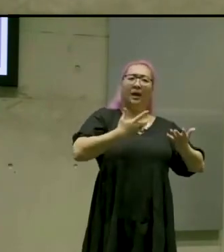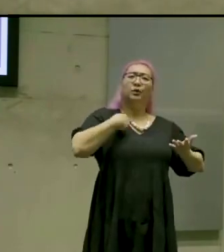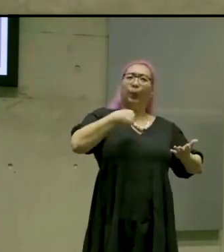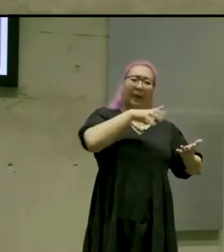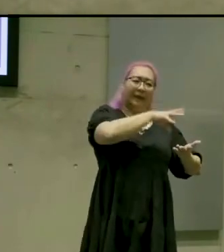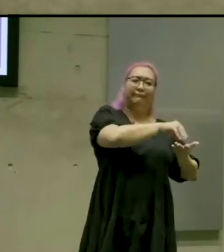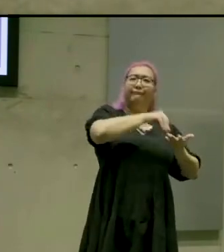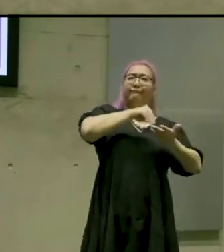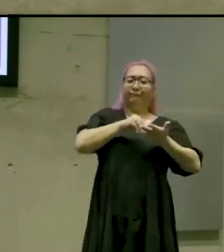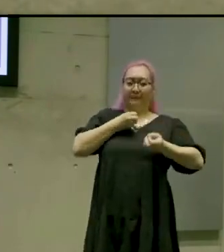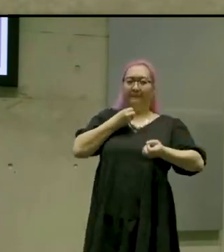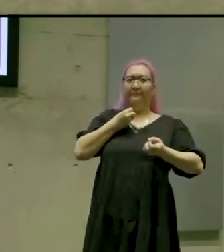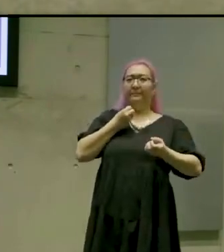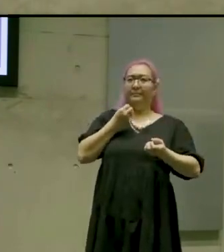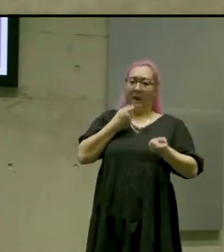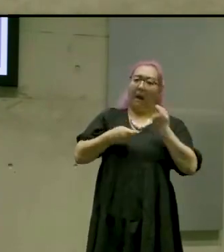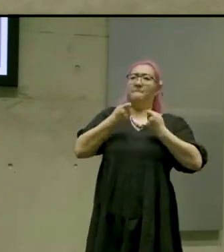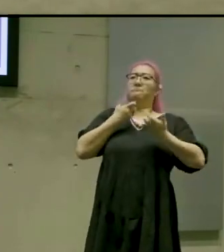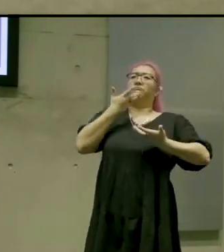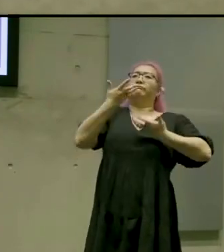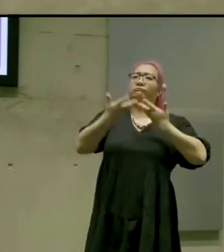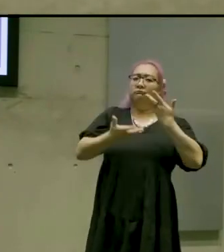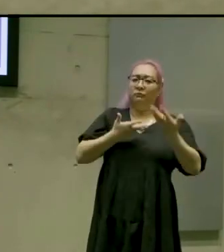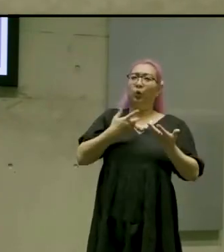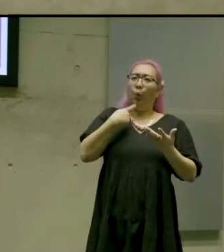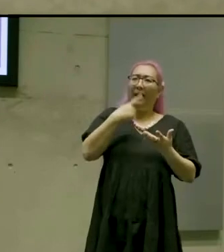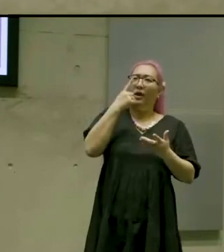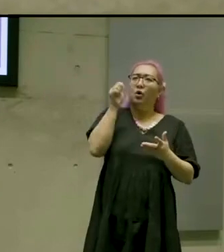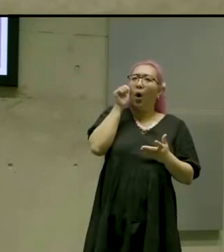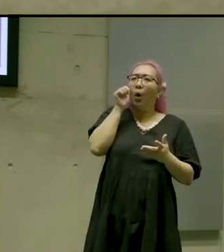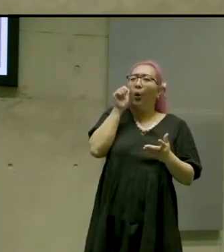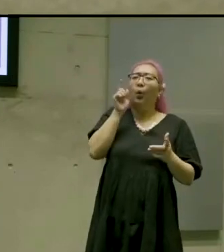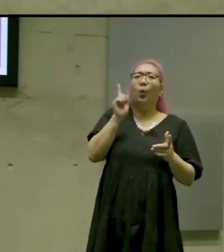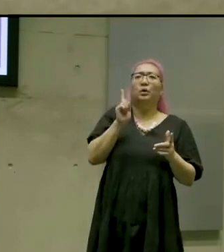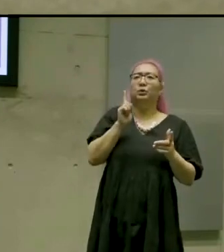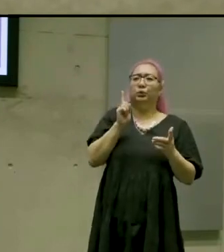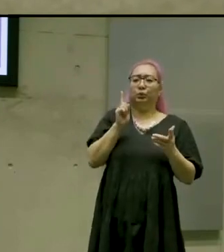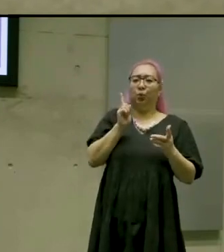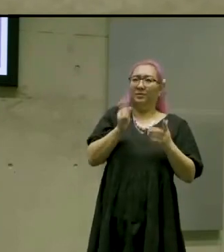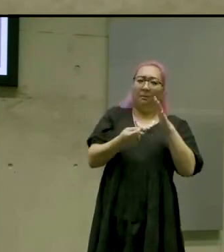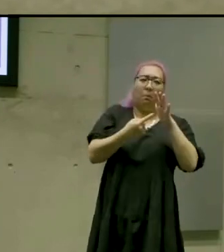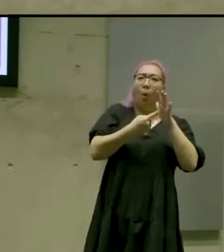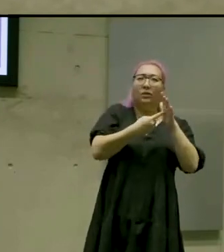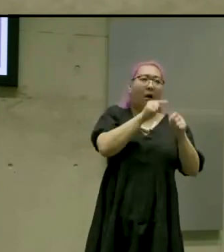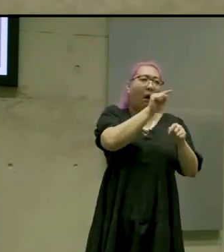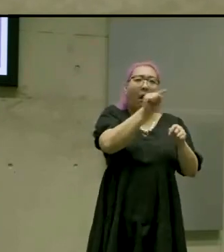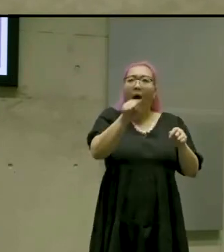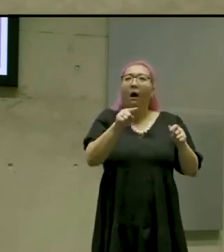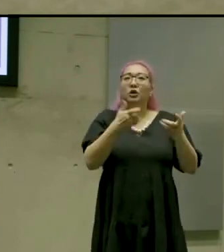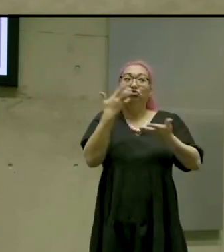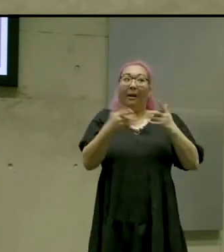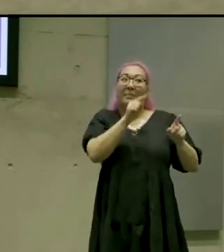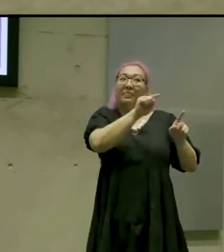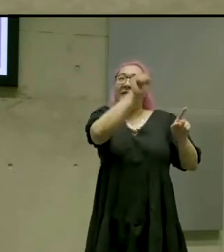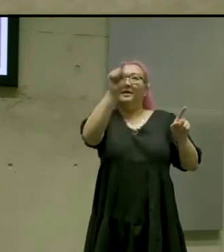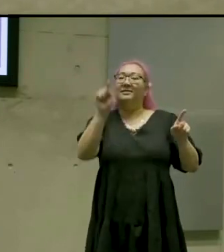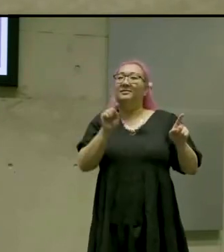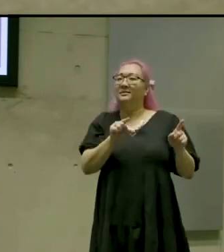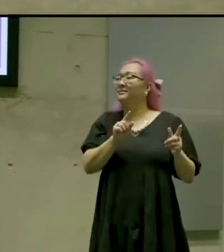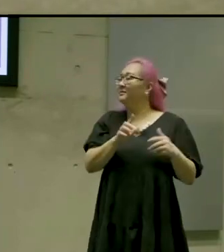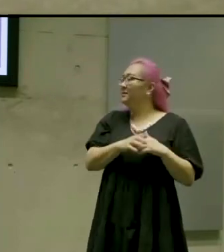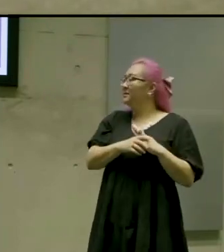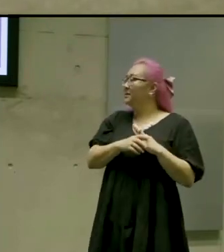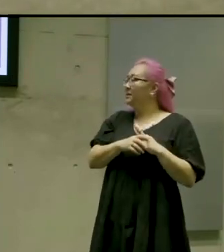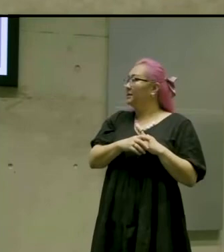So we were able to describe what was important and sort of the pacing of it. And but definitely I know that